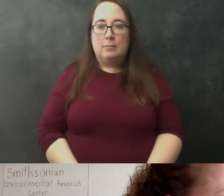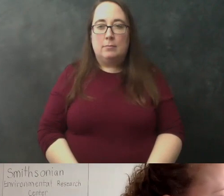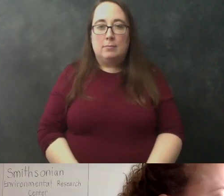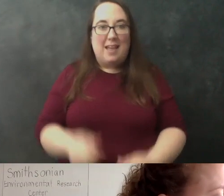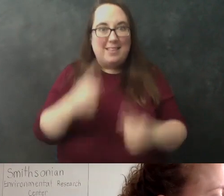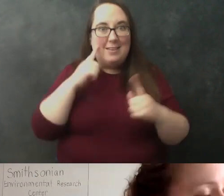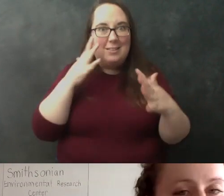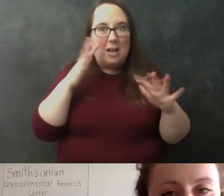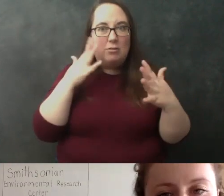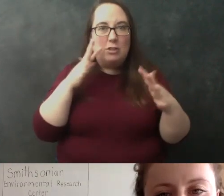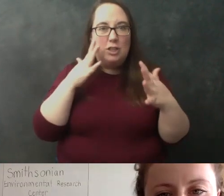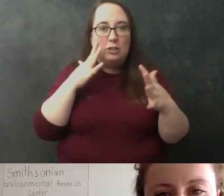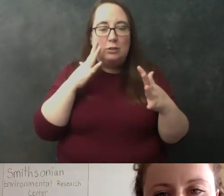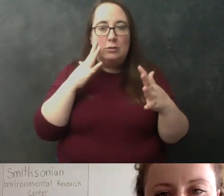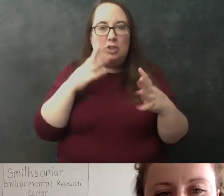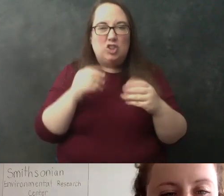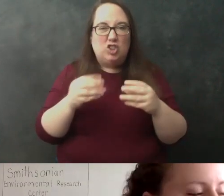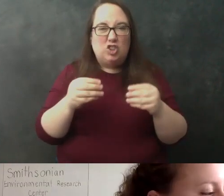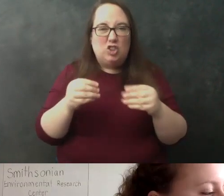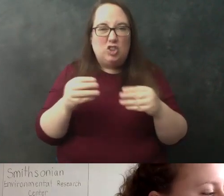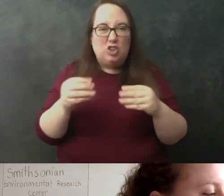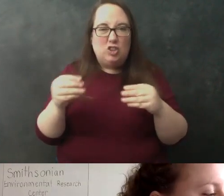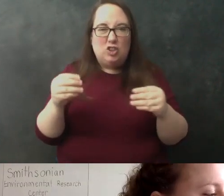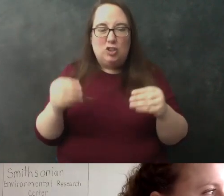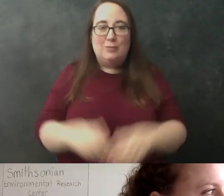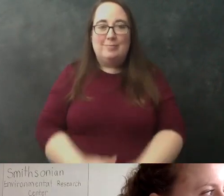that's my sound is breaking cells apart